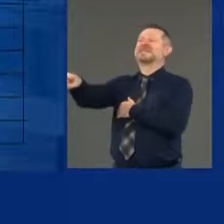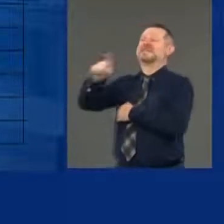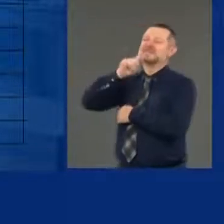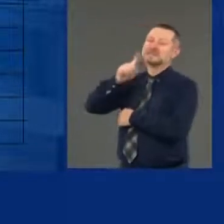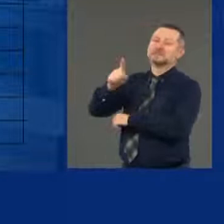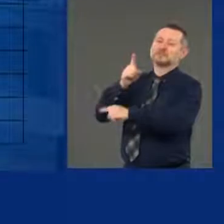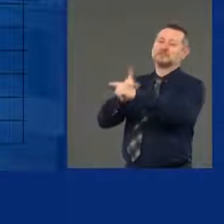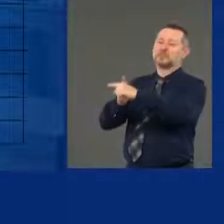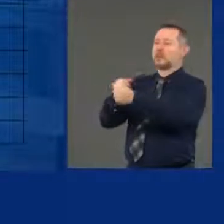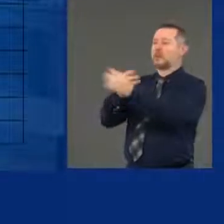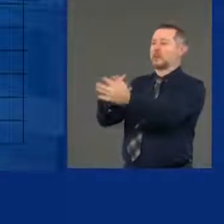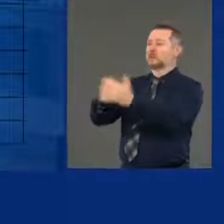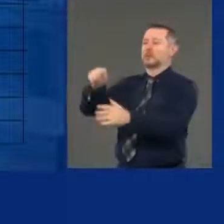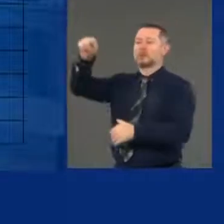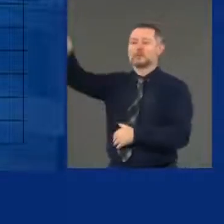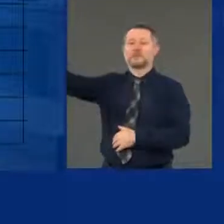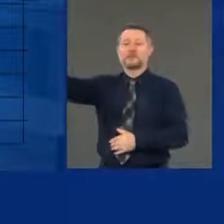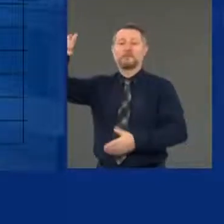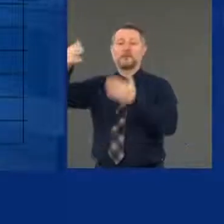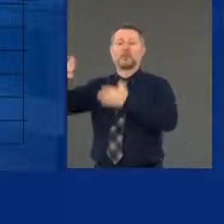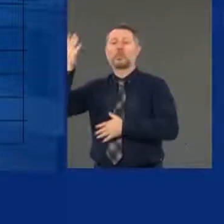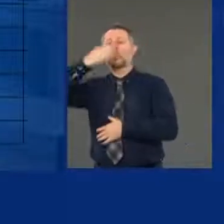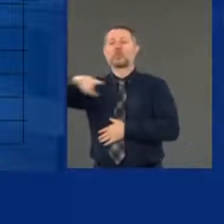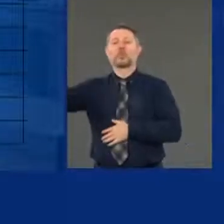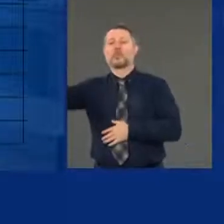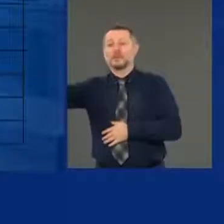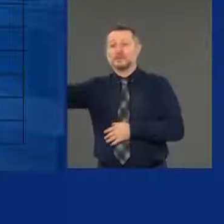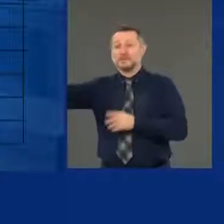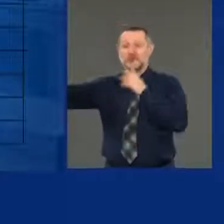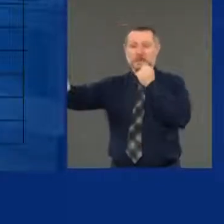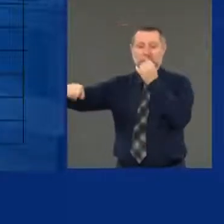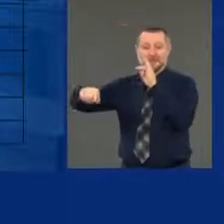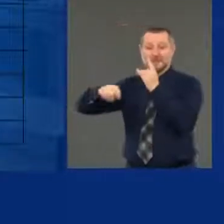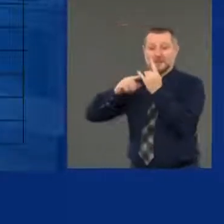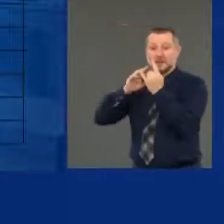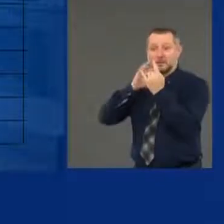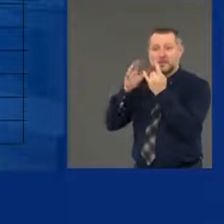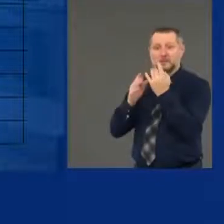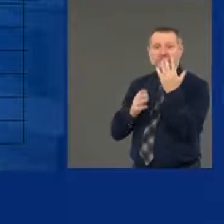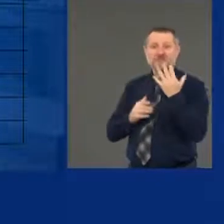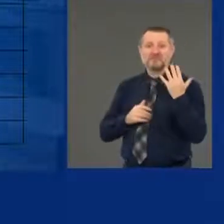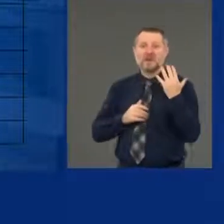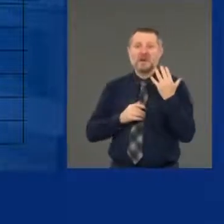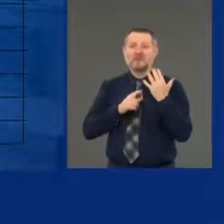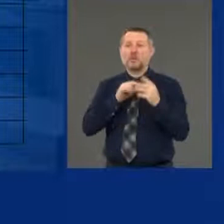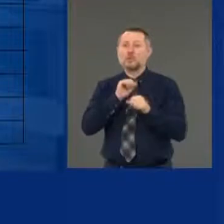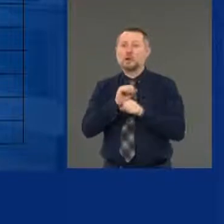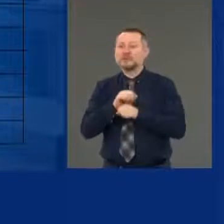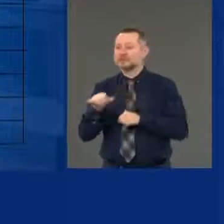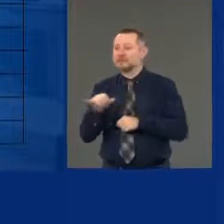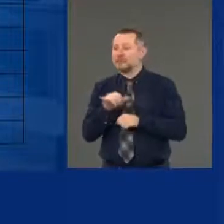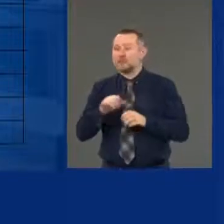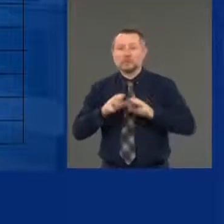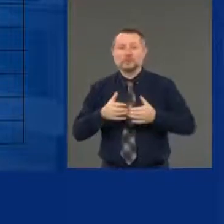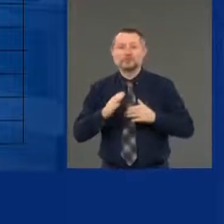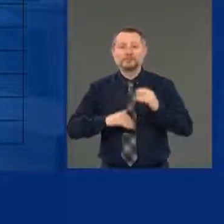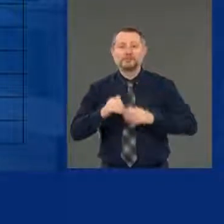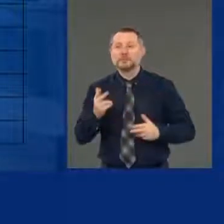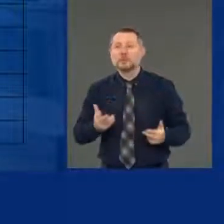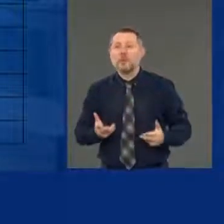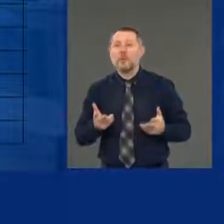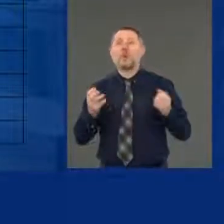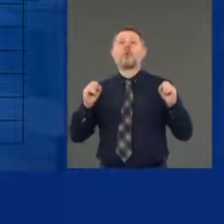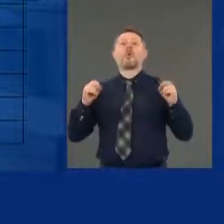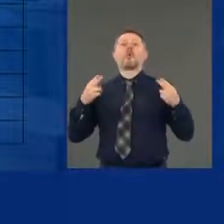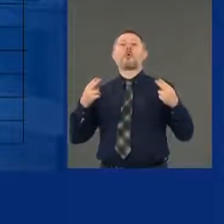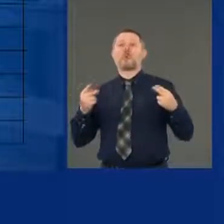Maybe five of those 18 all work in the same place. Oh, now let's go look at that employment